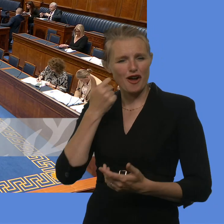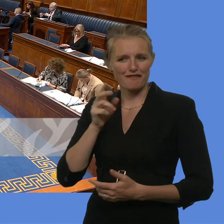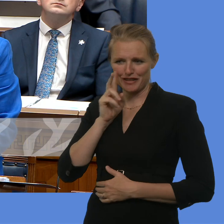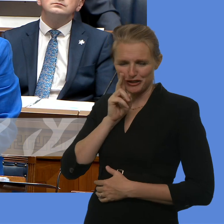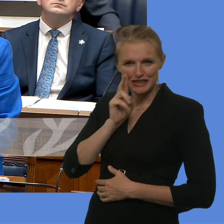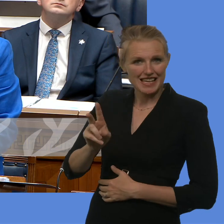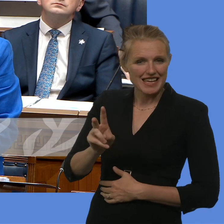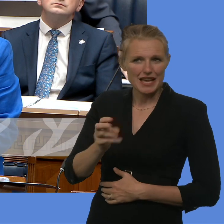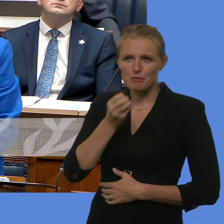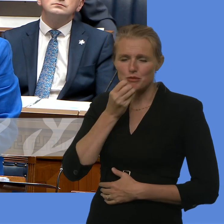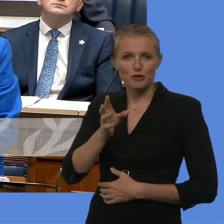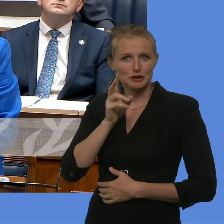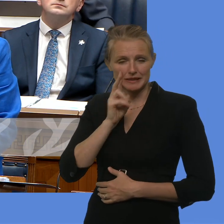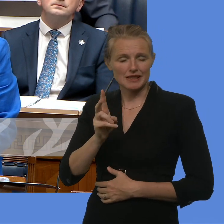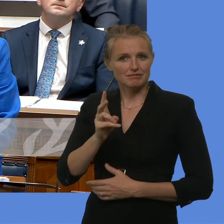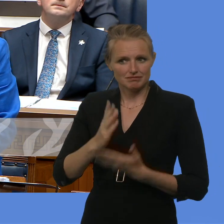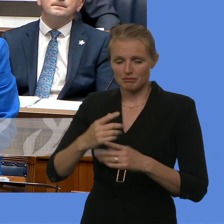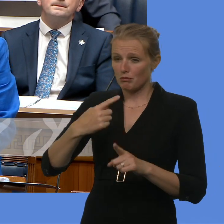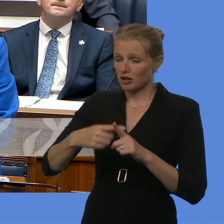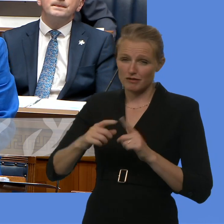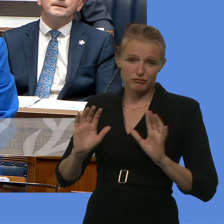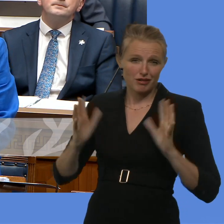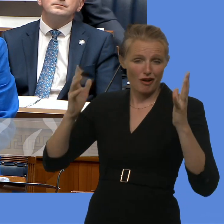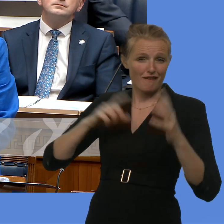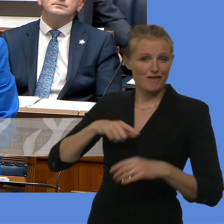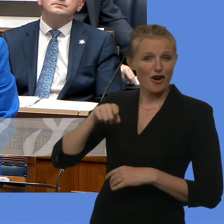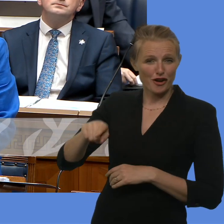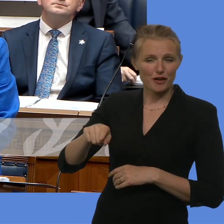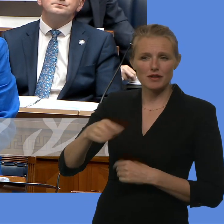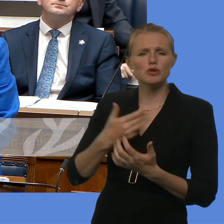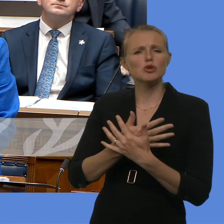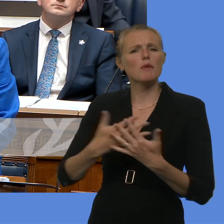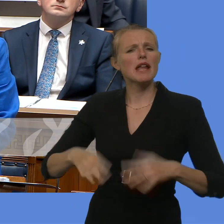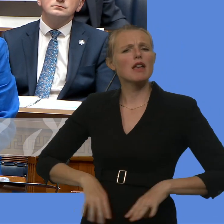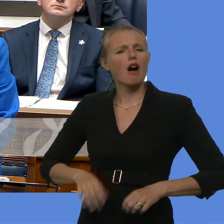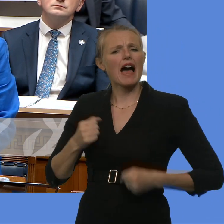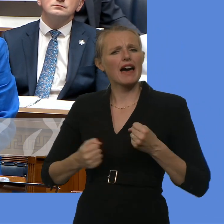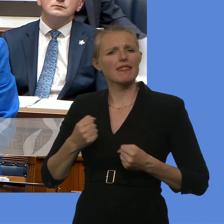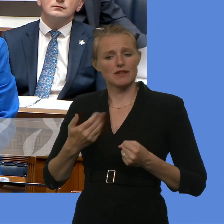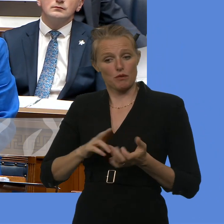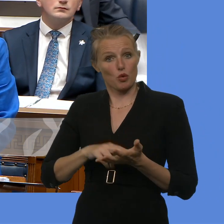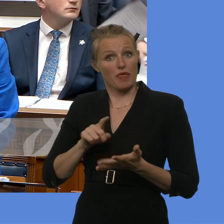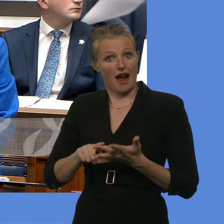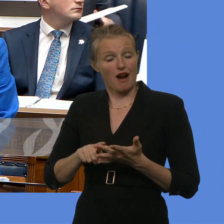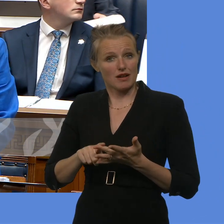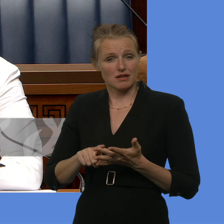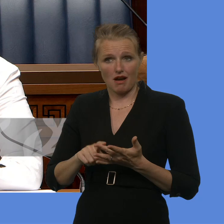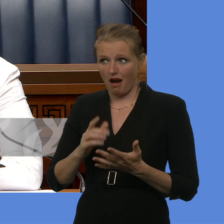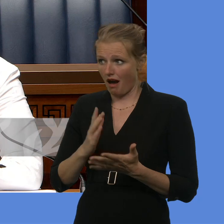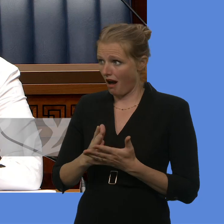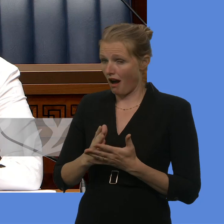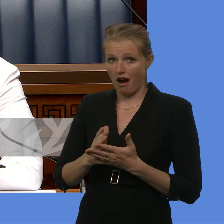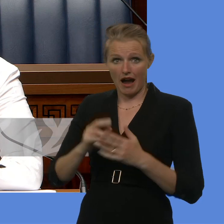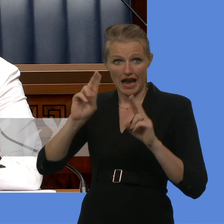good to see the really, really positive reception to it. So many of our young athletes from Northern Ireland are really shining on the